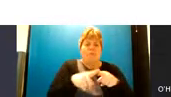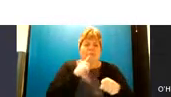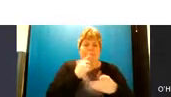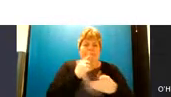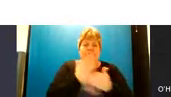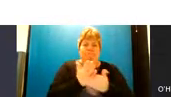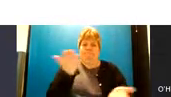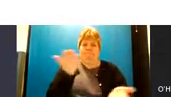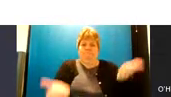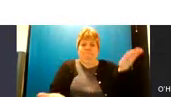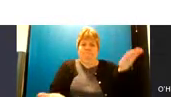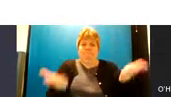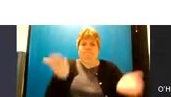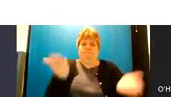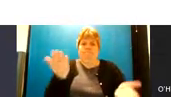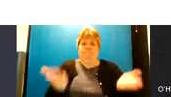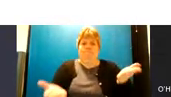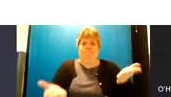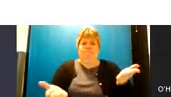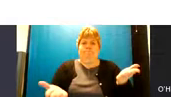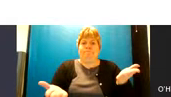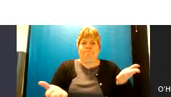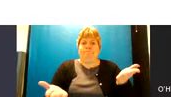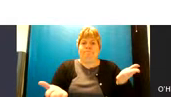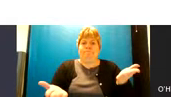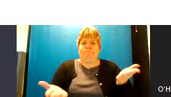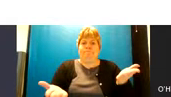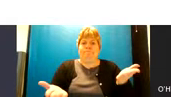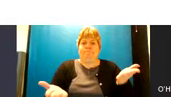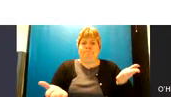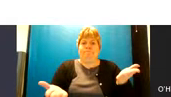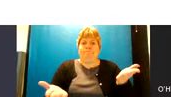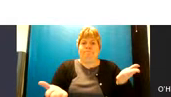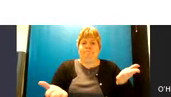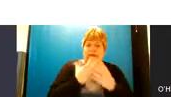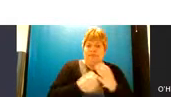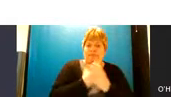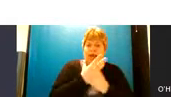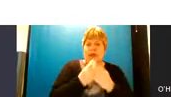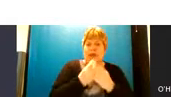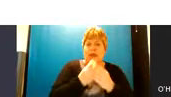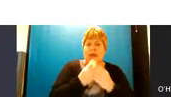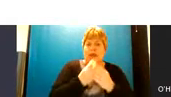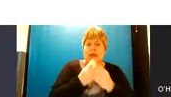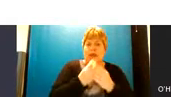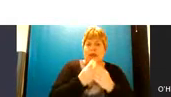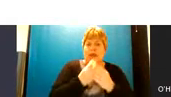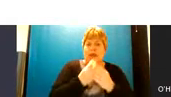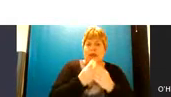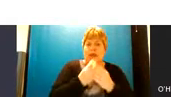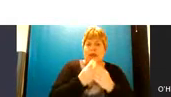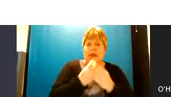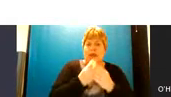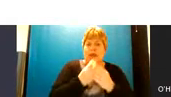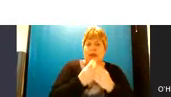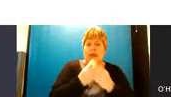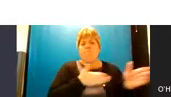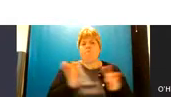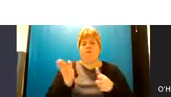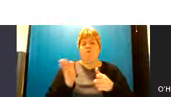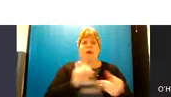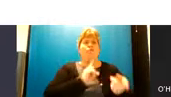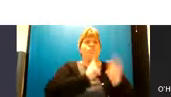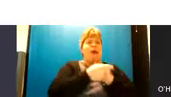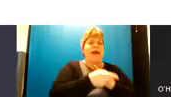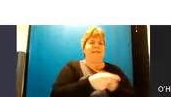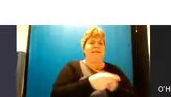care treatment and support is delivered for people with a learning disability and autism and moving away from reactive restrictive and